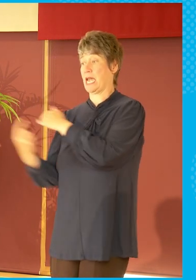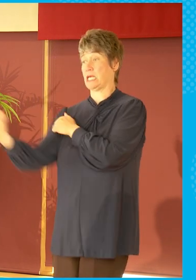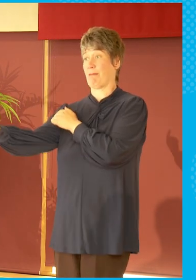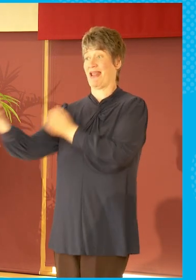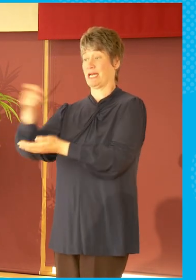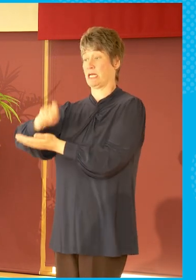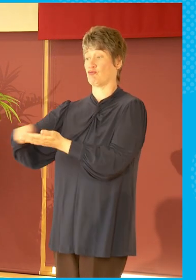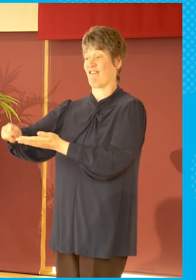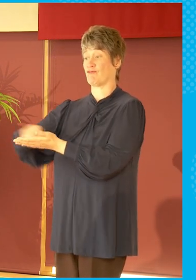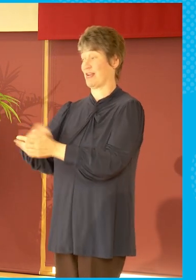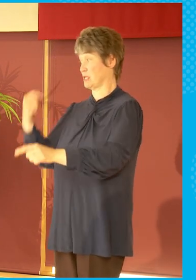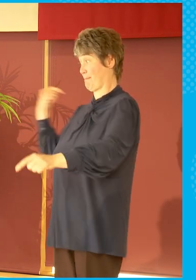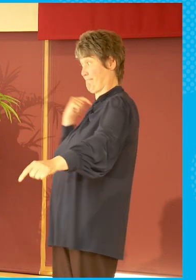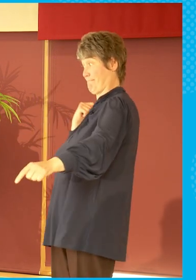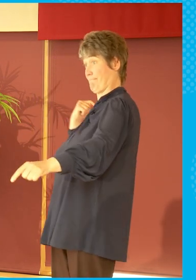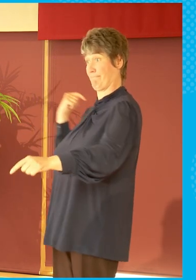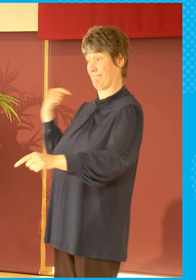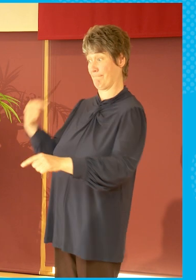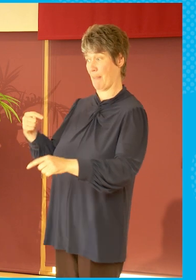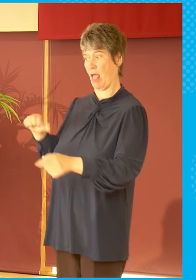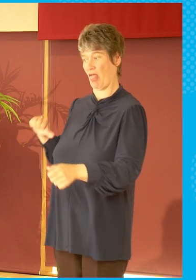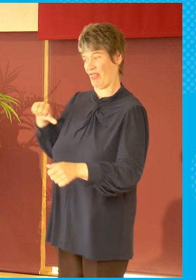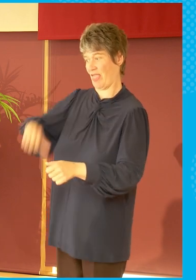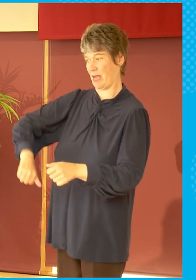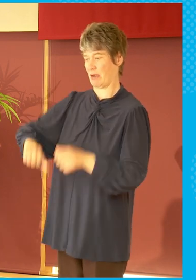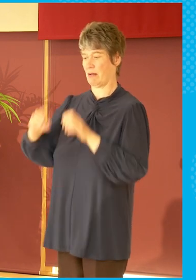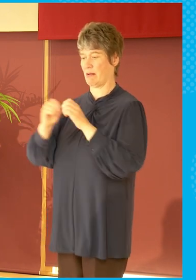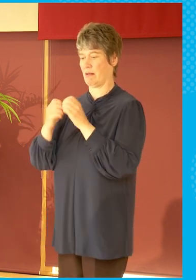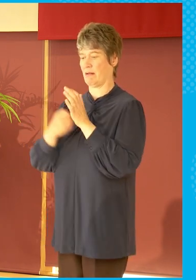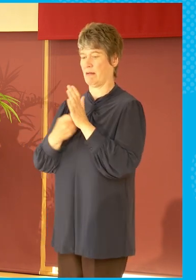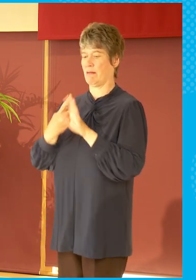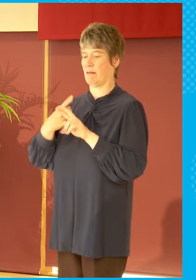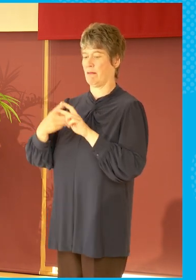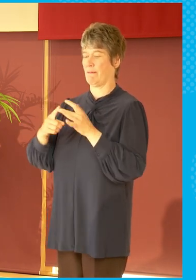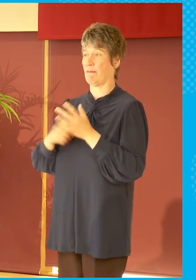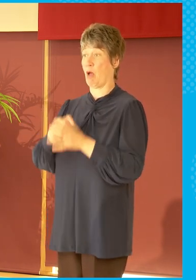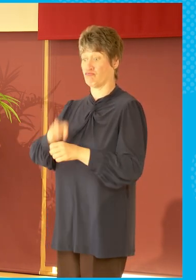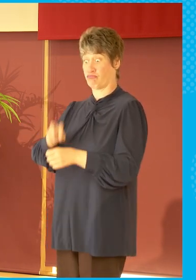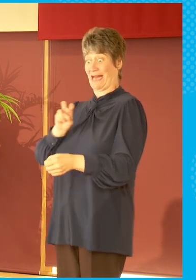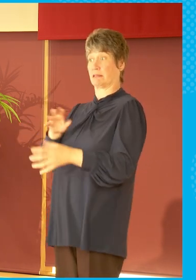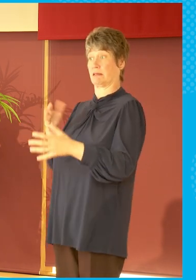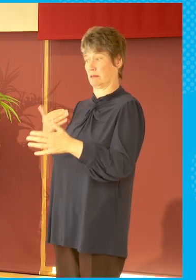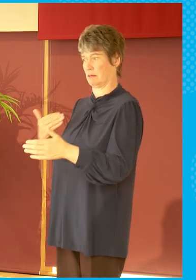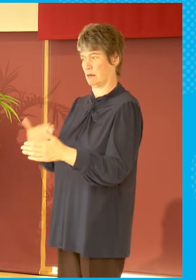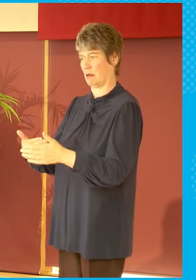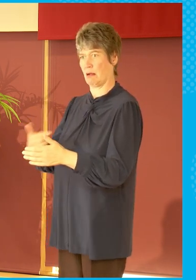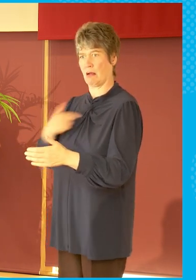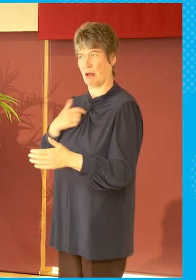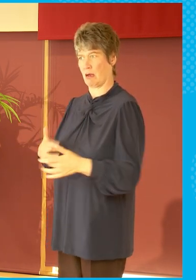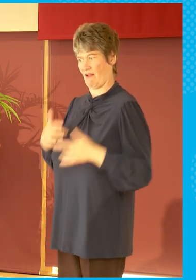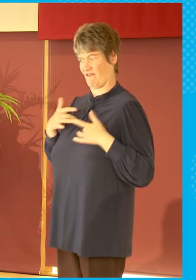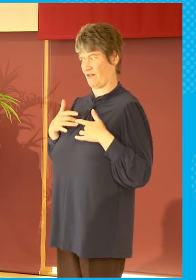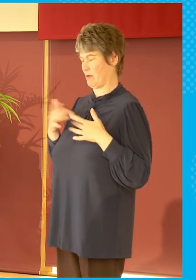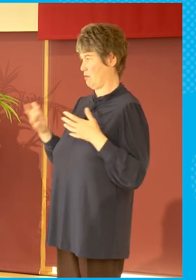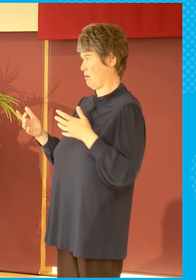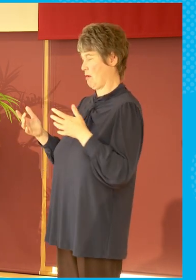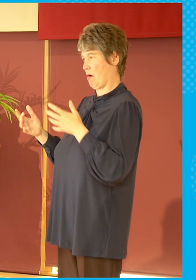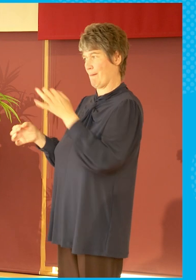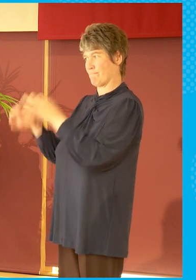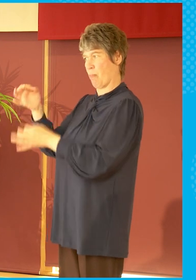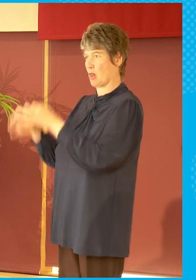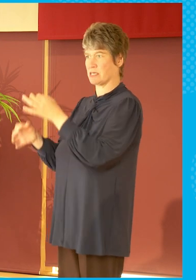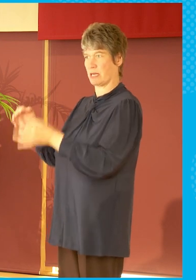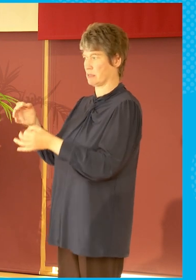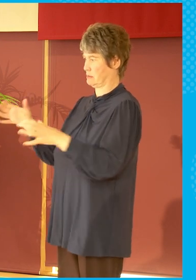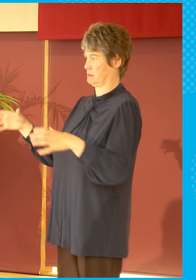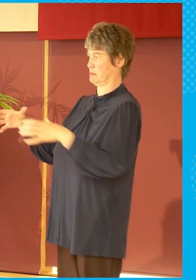Brexit, which has left, you know, major scars, I think, on the body politic in the UK. There's